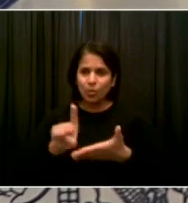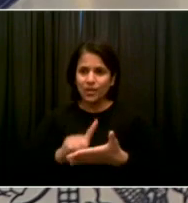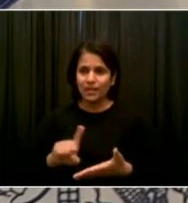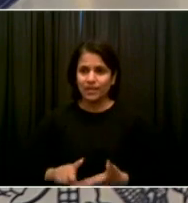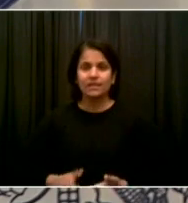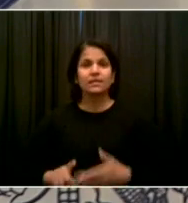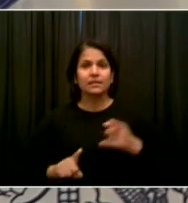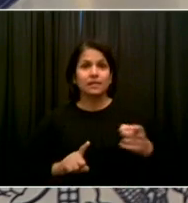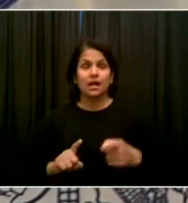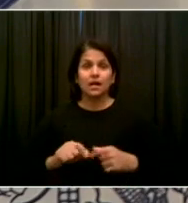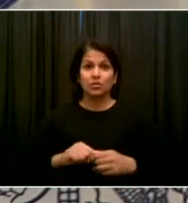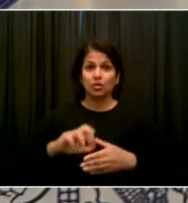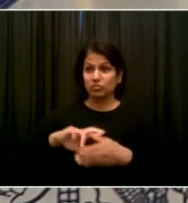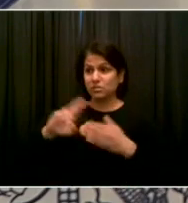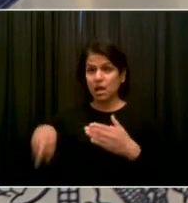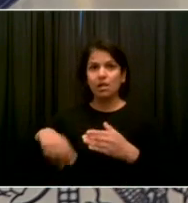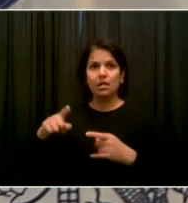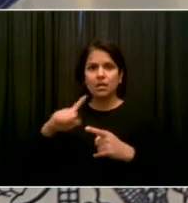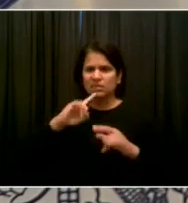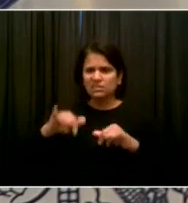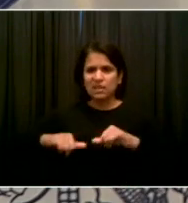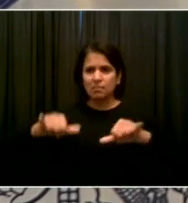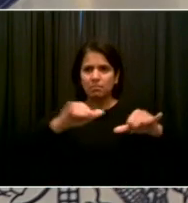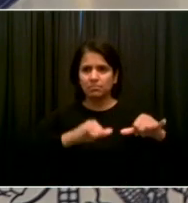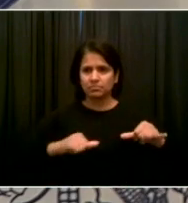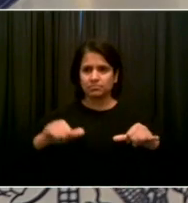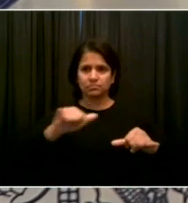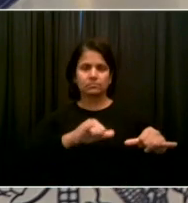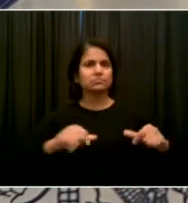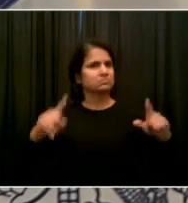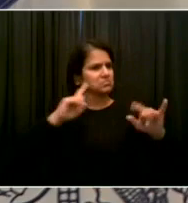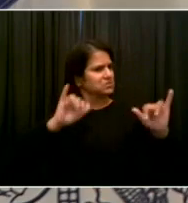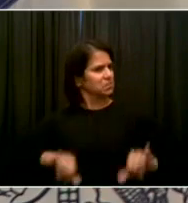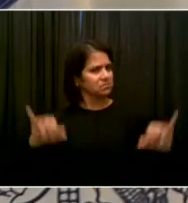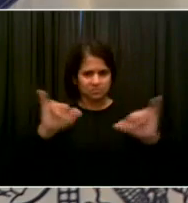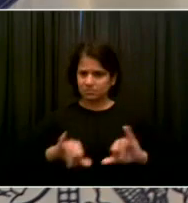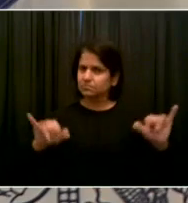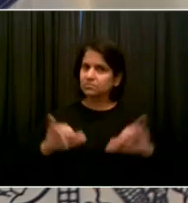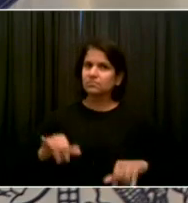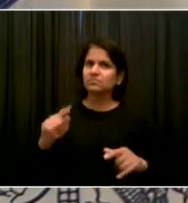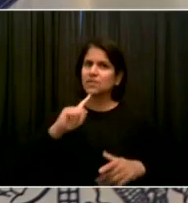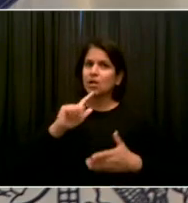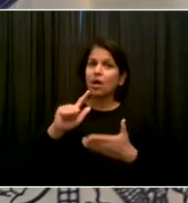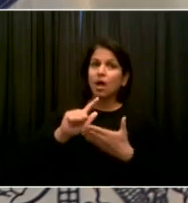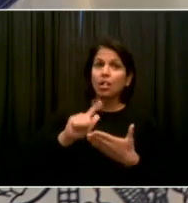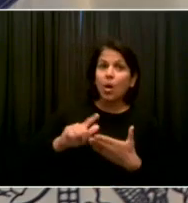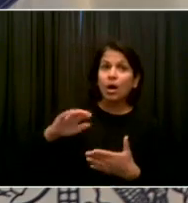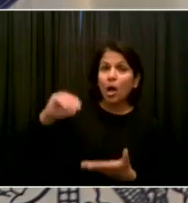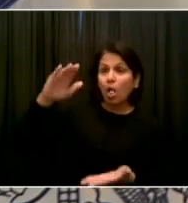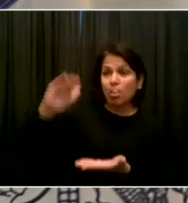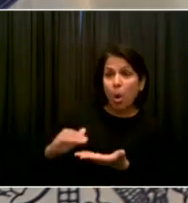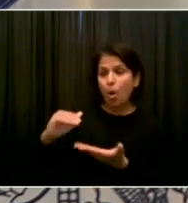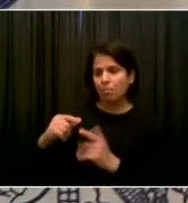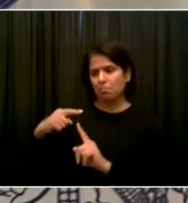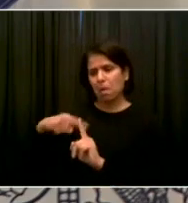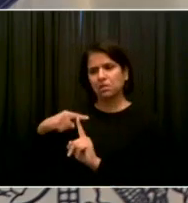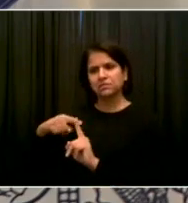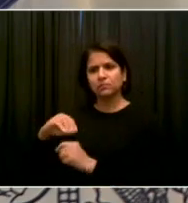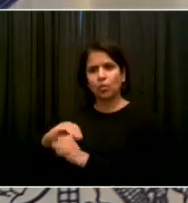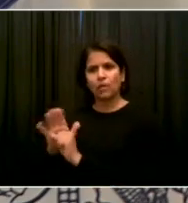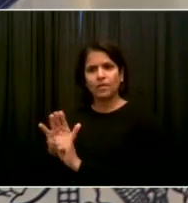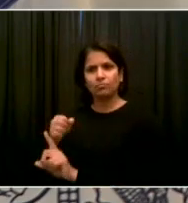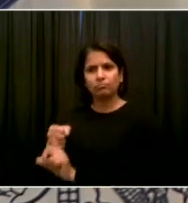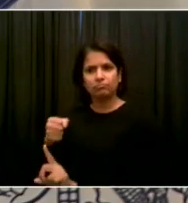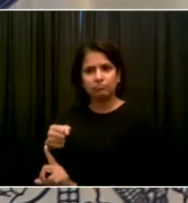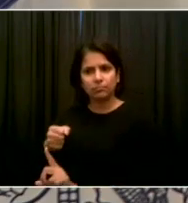extraordinarily consistent and show very low levels of COVID. So you know, if we were not in every school every week,